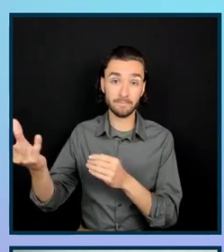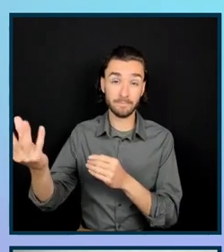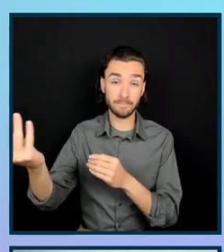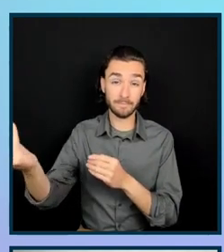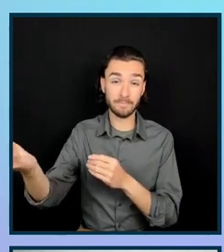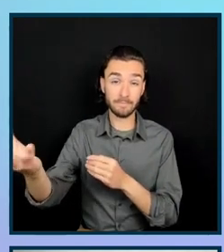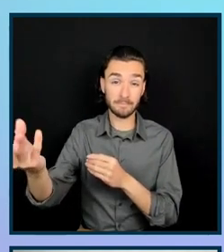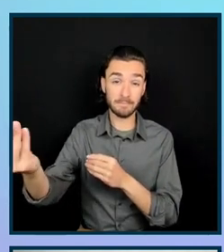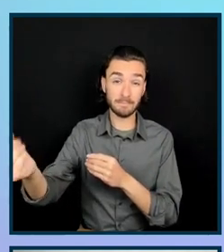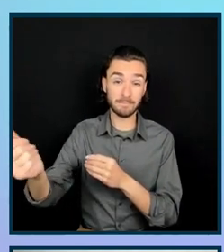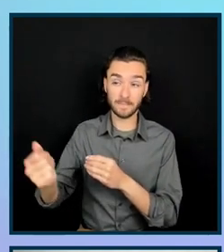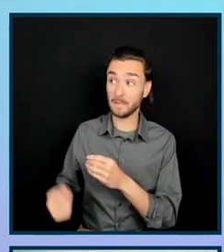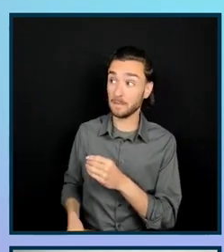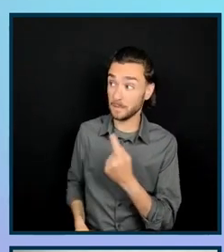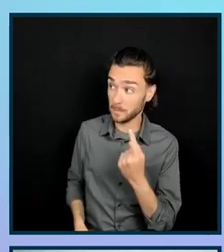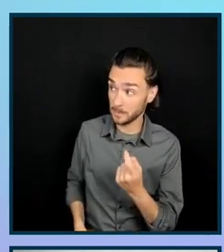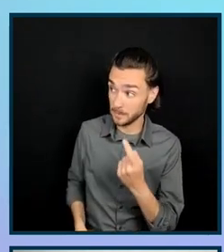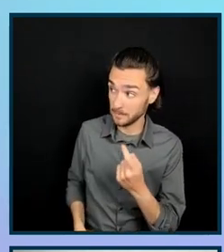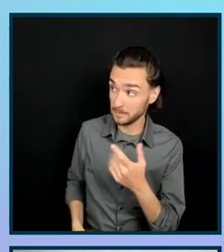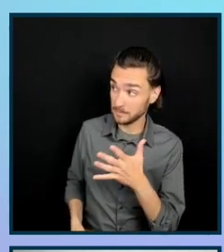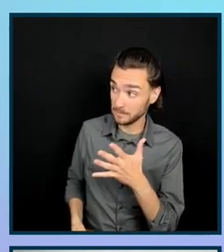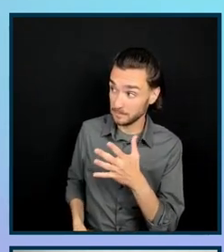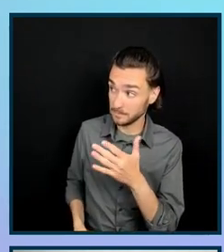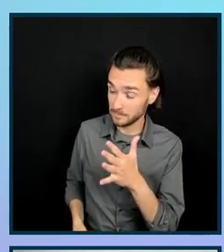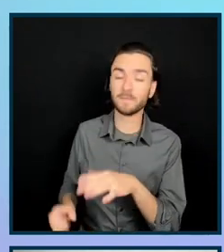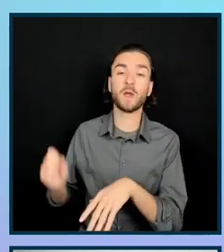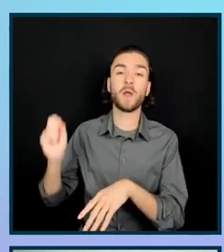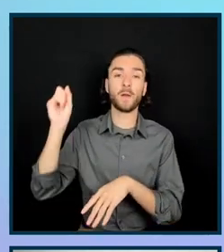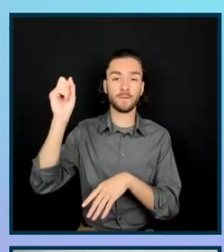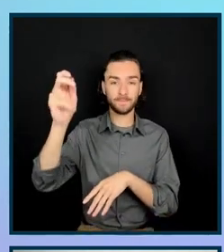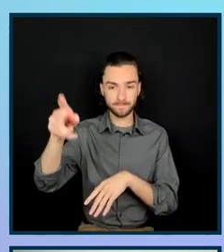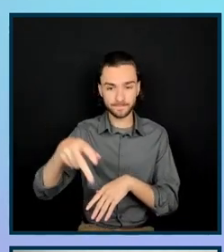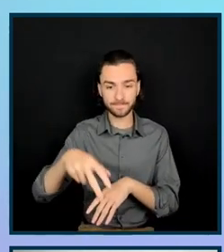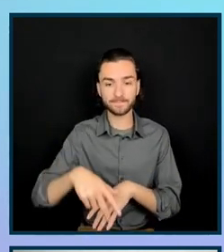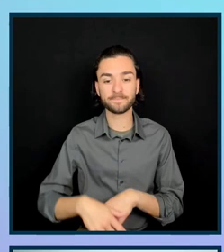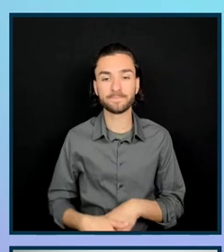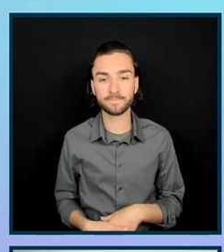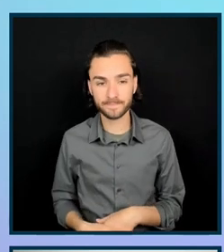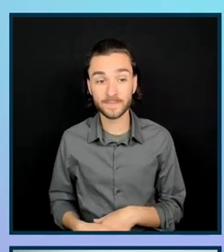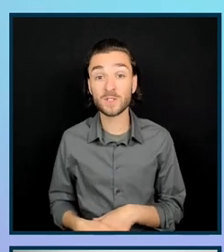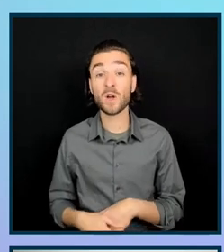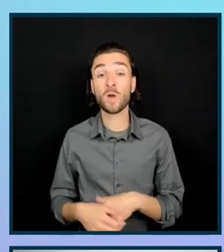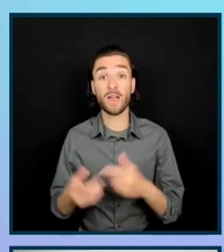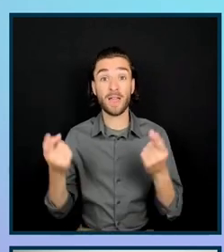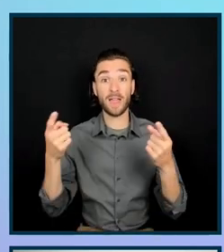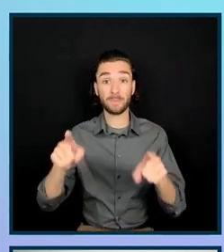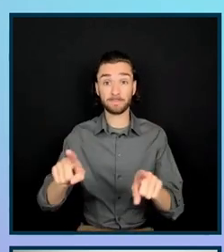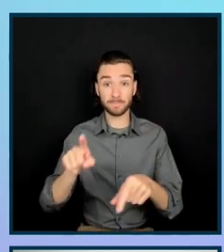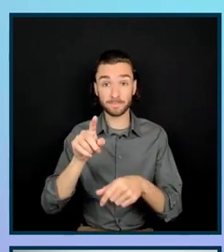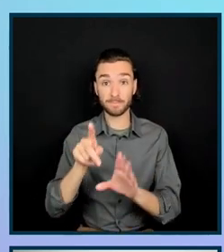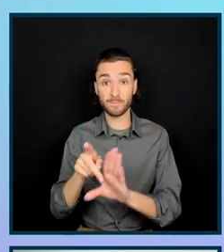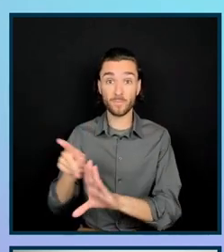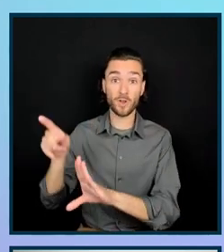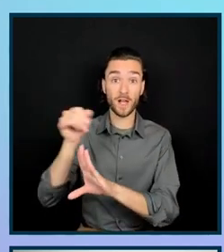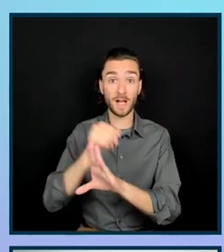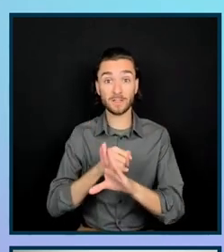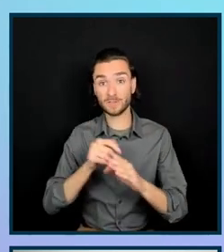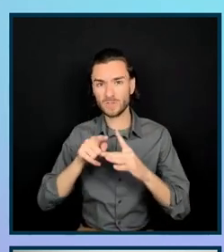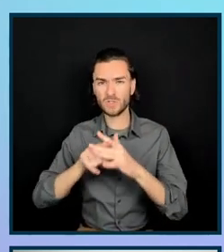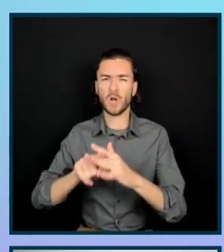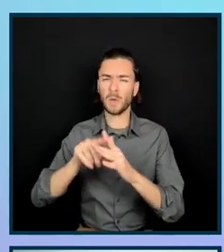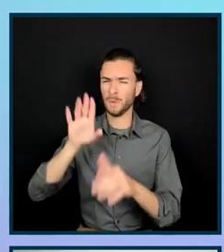Okay, one more. All right. So as we approach this project, we knew we would have some challenges to overcome.